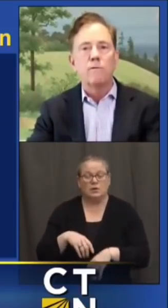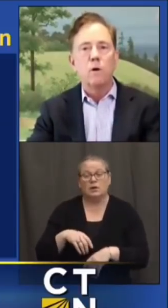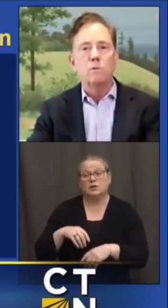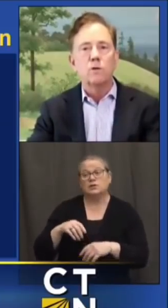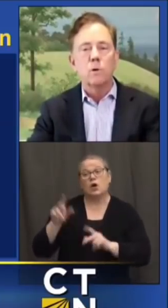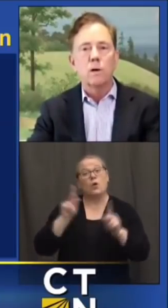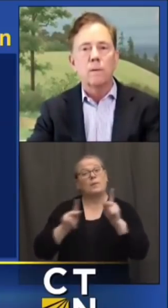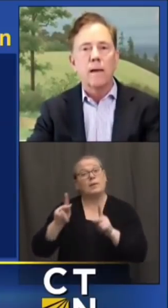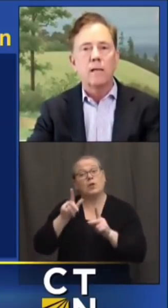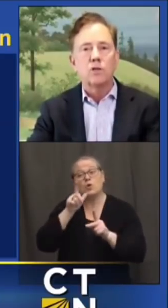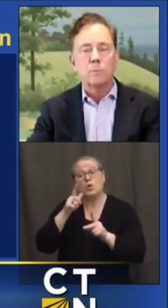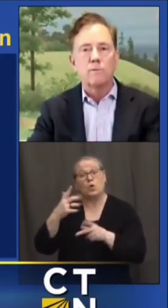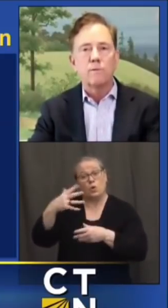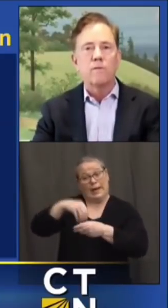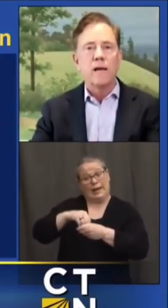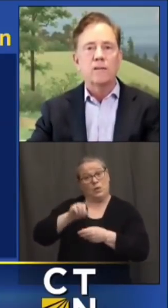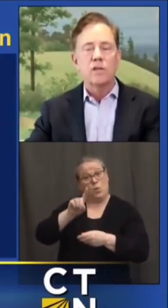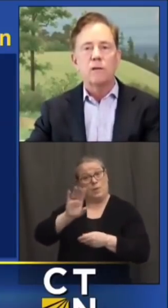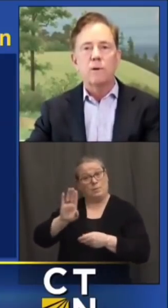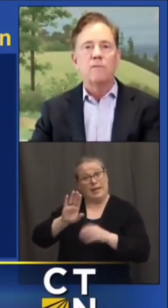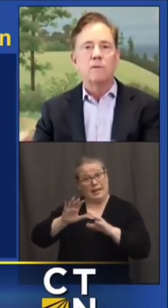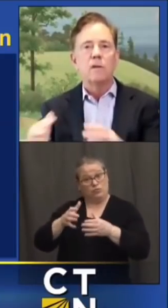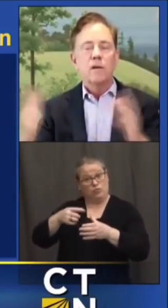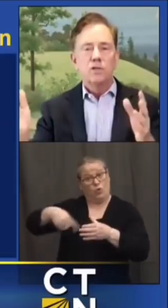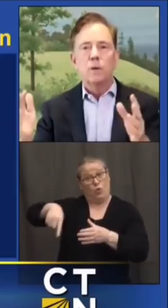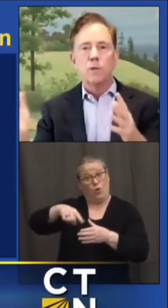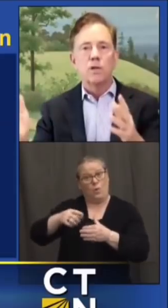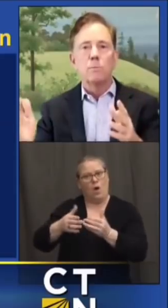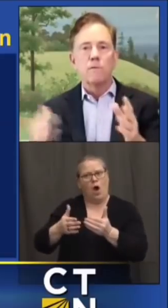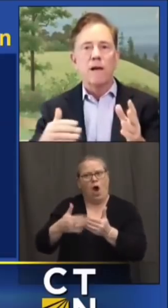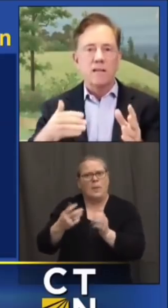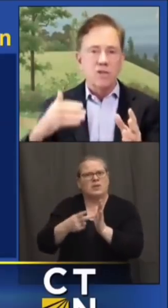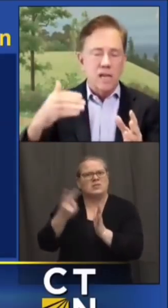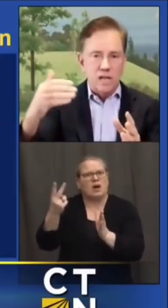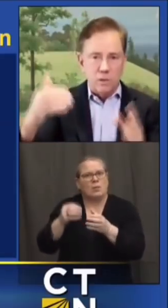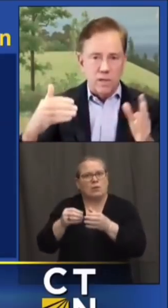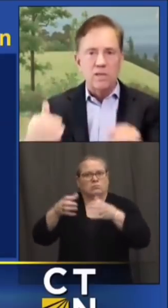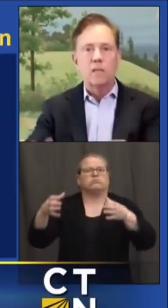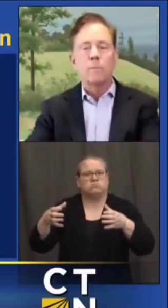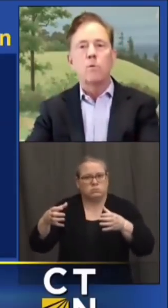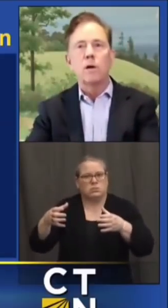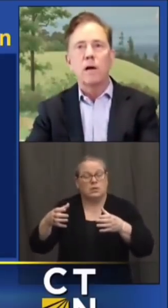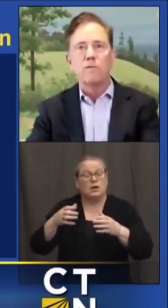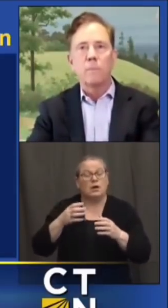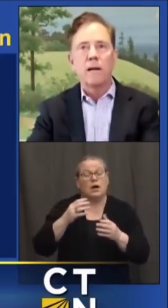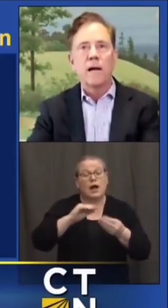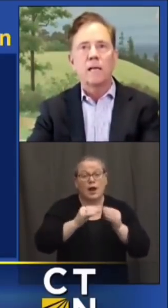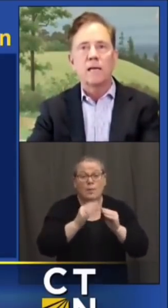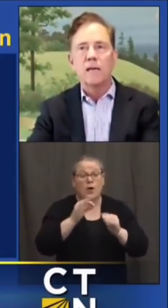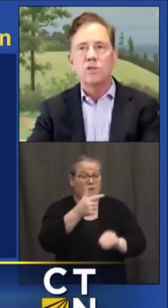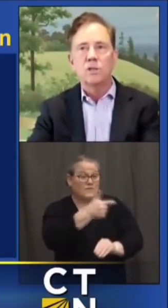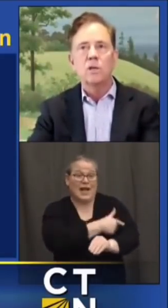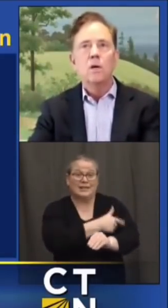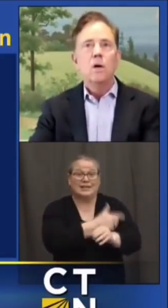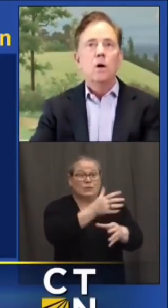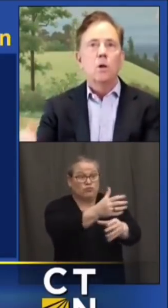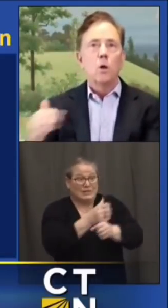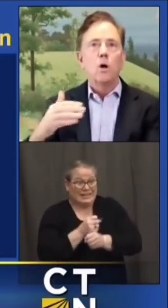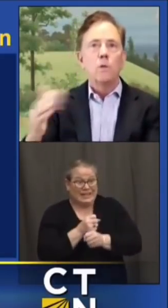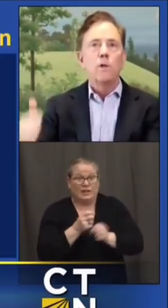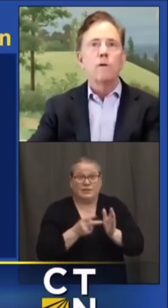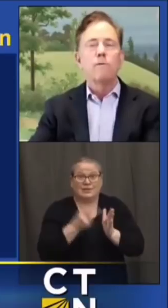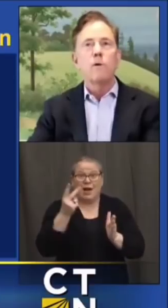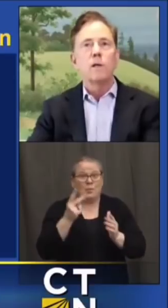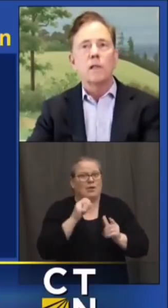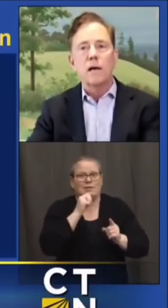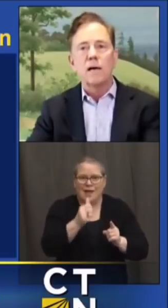number of folks who are eligible for the vaccine we haven't doubled the number of vaccines we just have to be more careful about allocation along